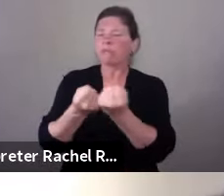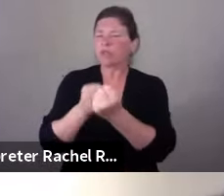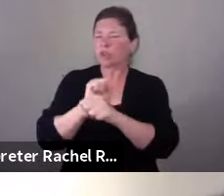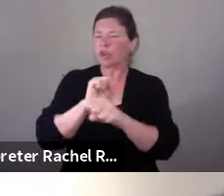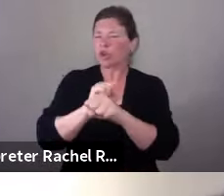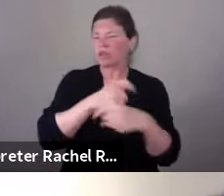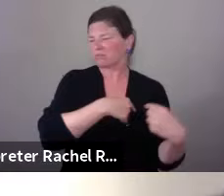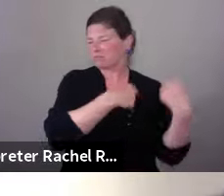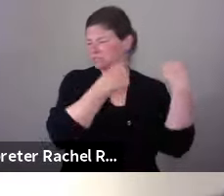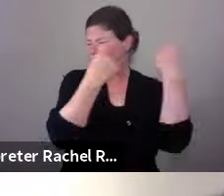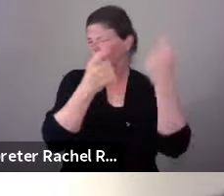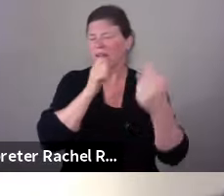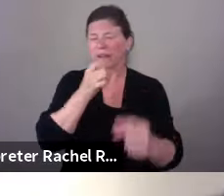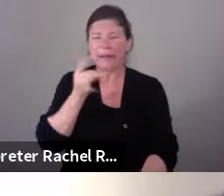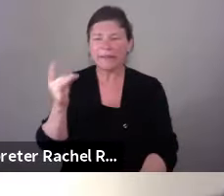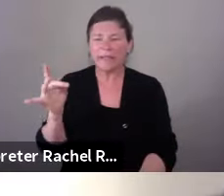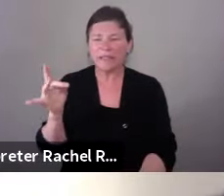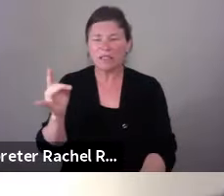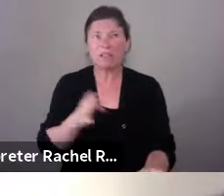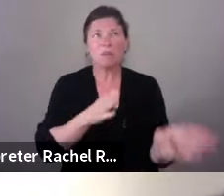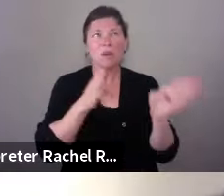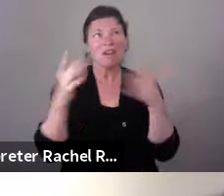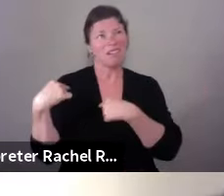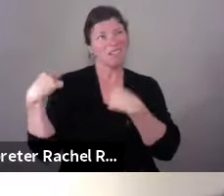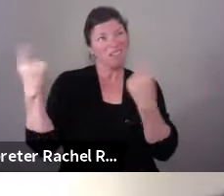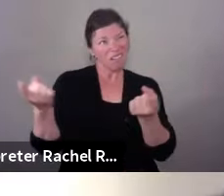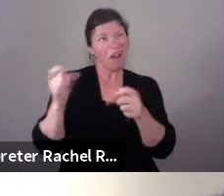professionally I've been doing it probably the past two and a half years.